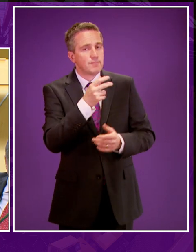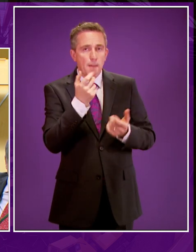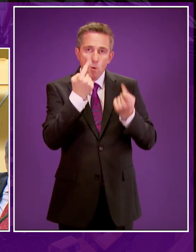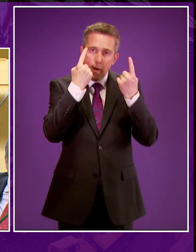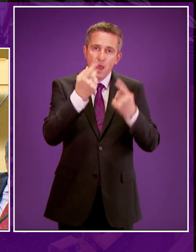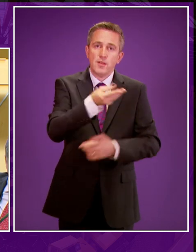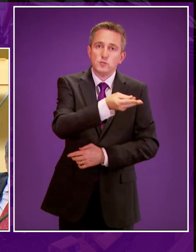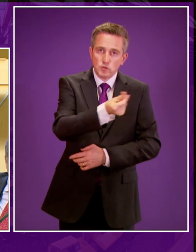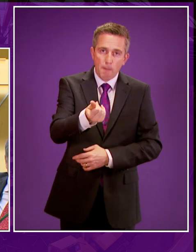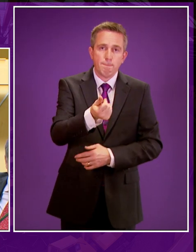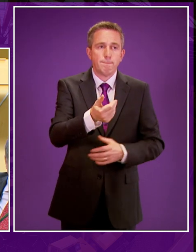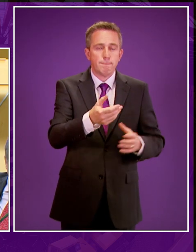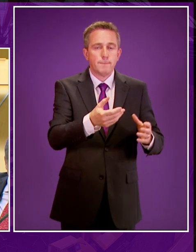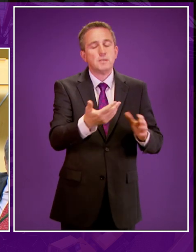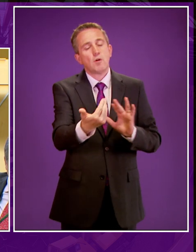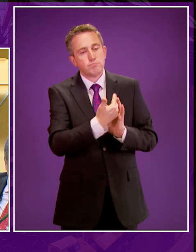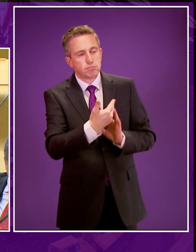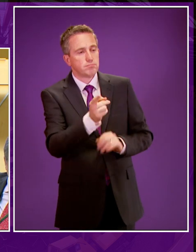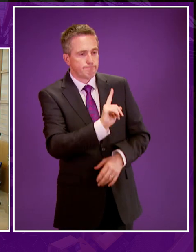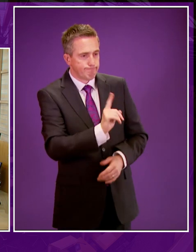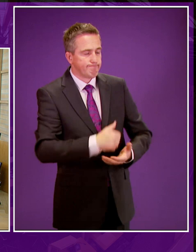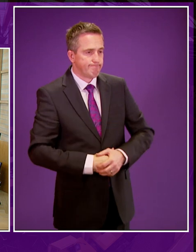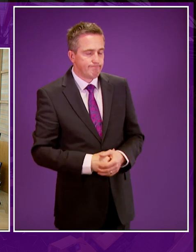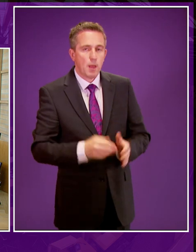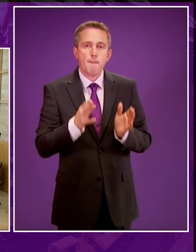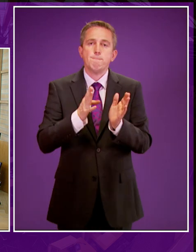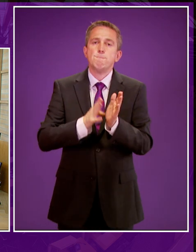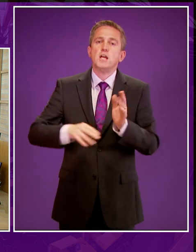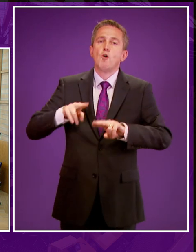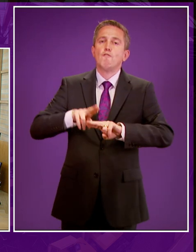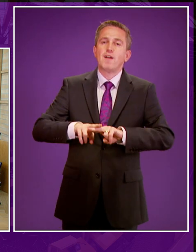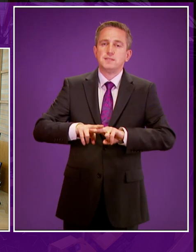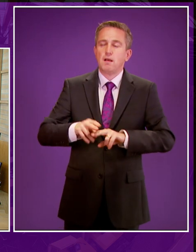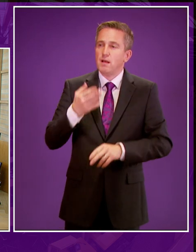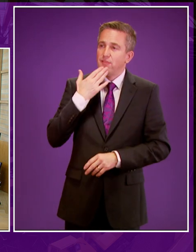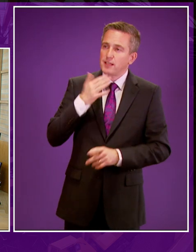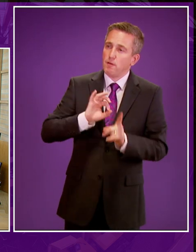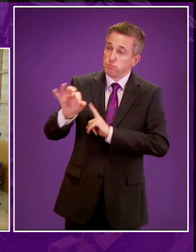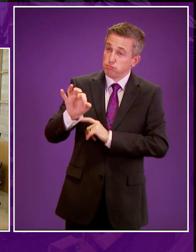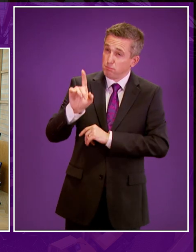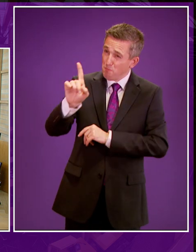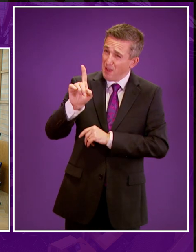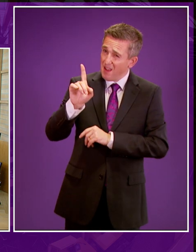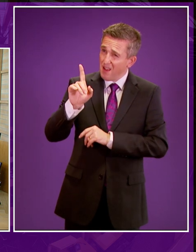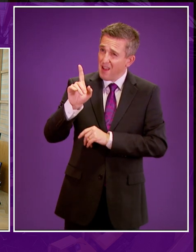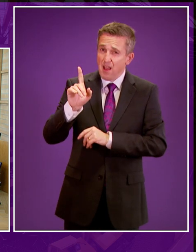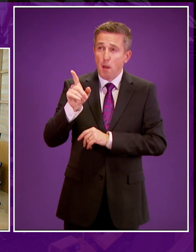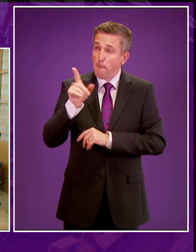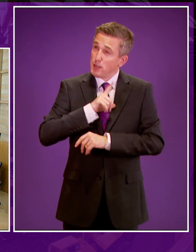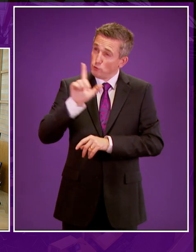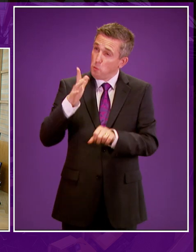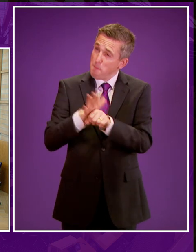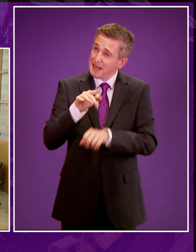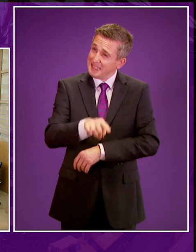by some groups. I will take an intervention just now. Mr Fraser. I am grateful to the Minister for giving away. Would you not accept that the consequence of his ban